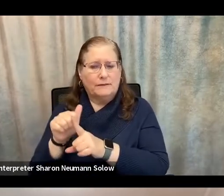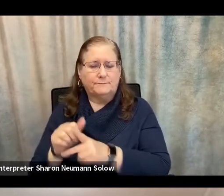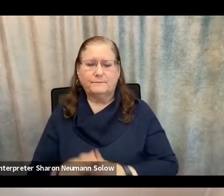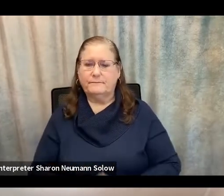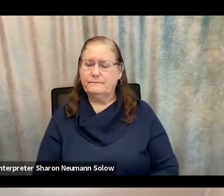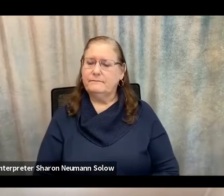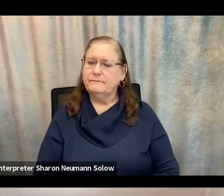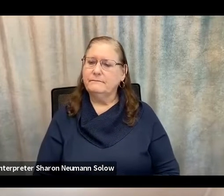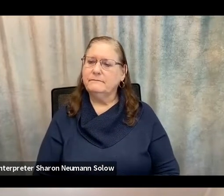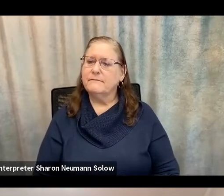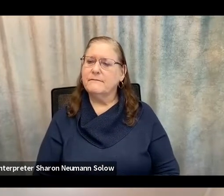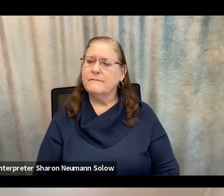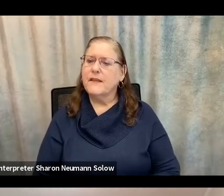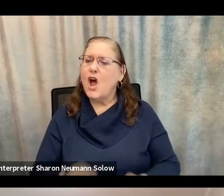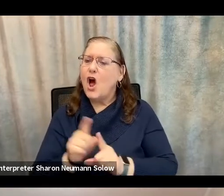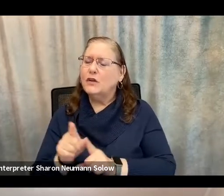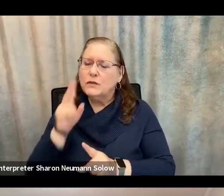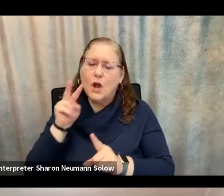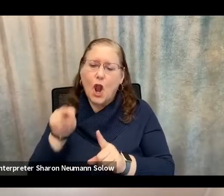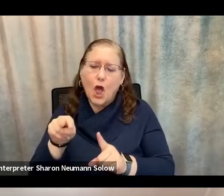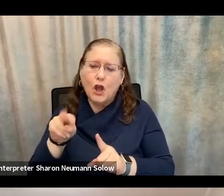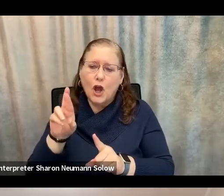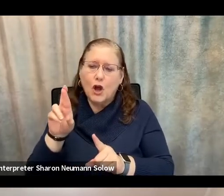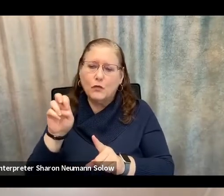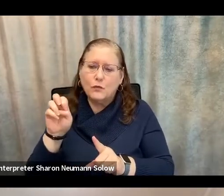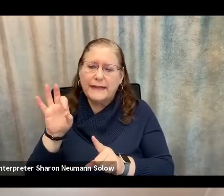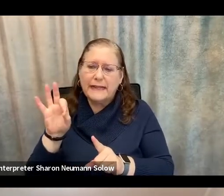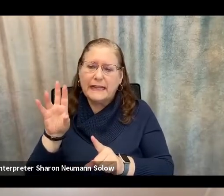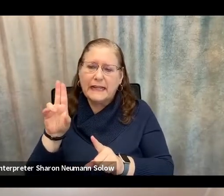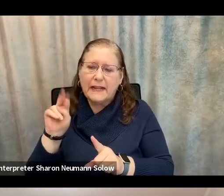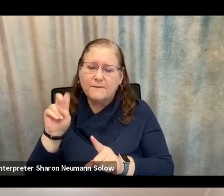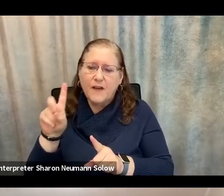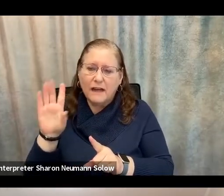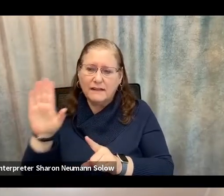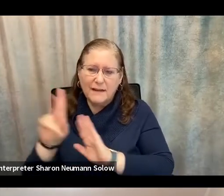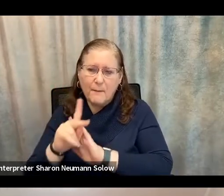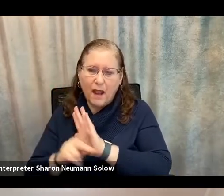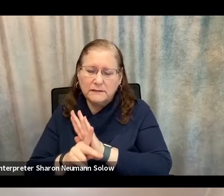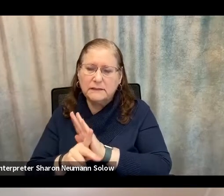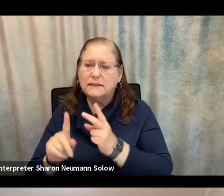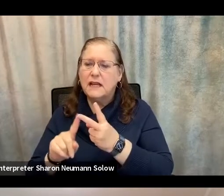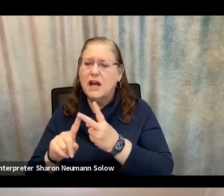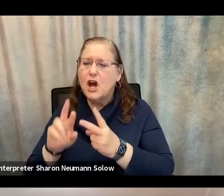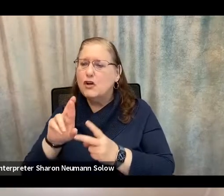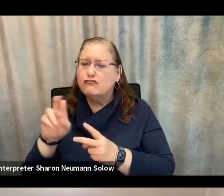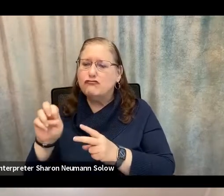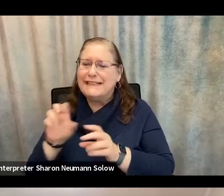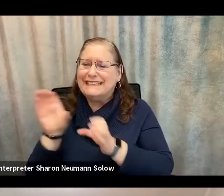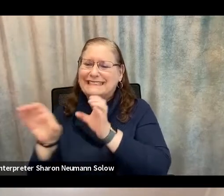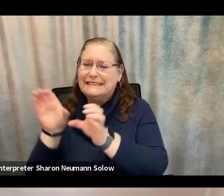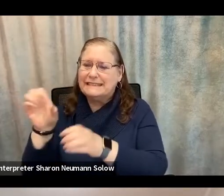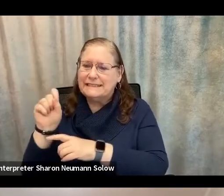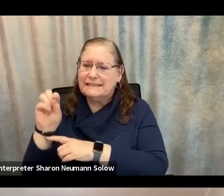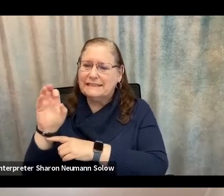You also always want to look at refund policies, and whether there are any restocking fees if you do purchase some of these